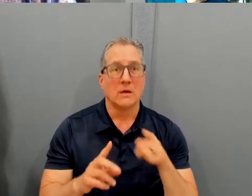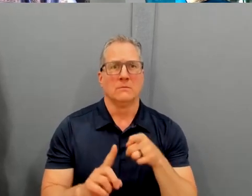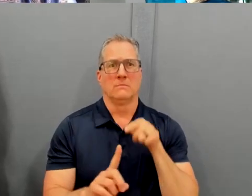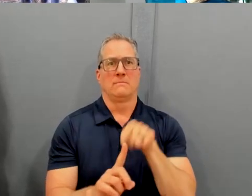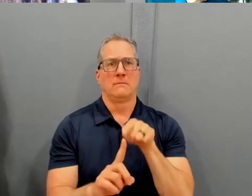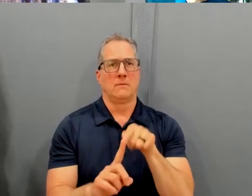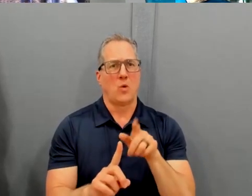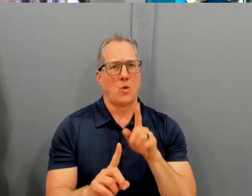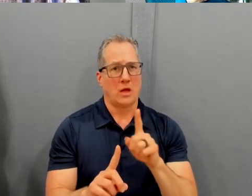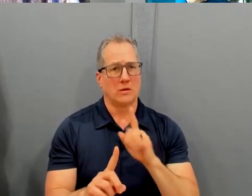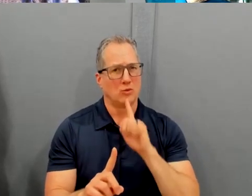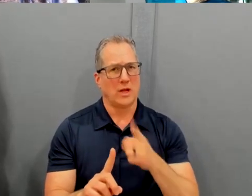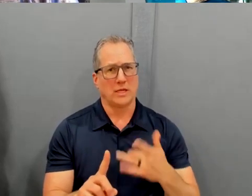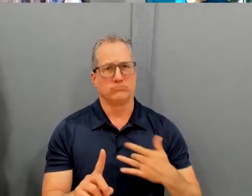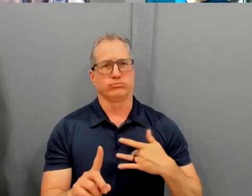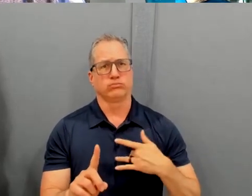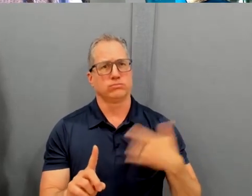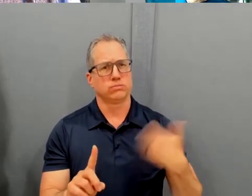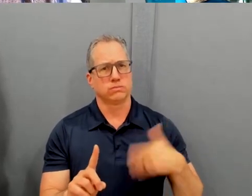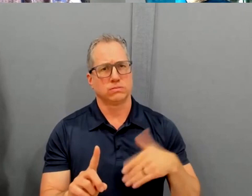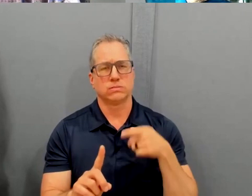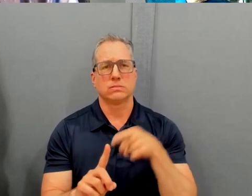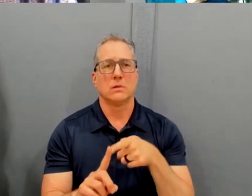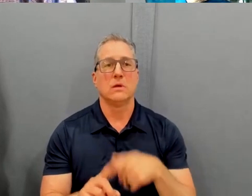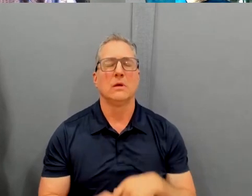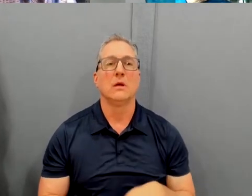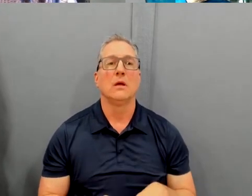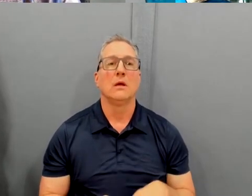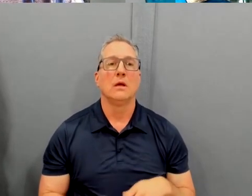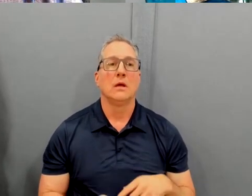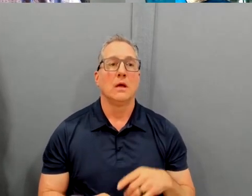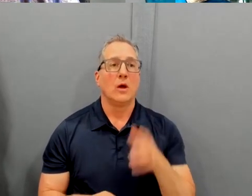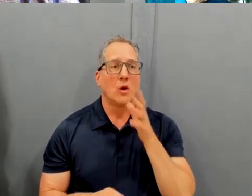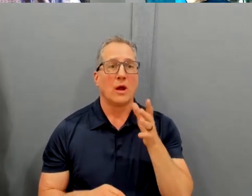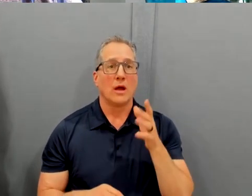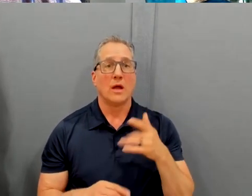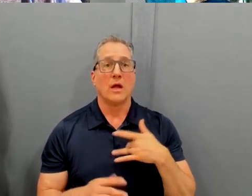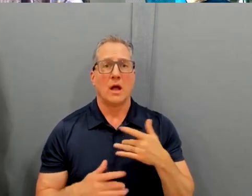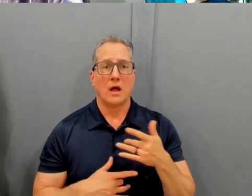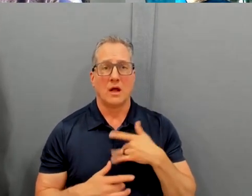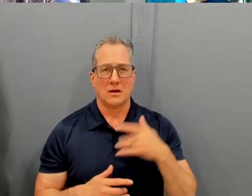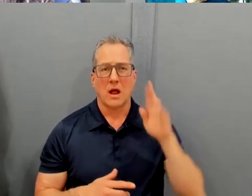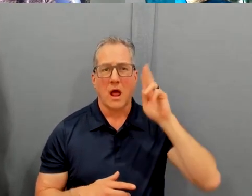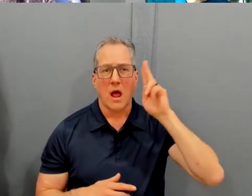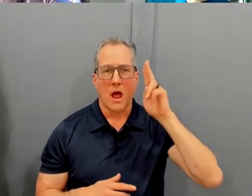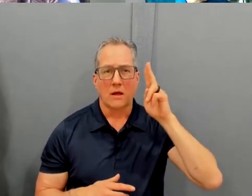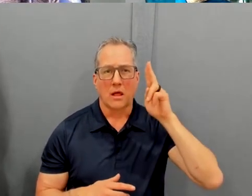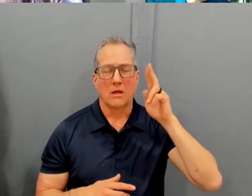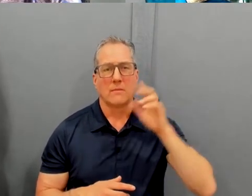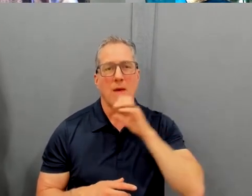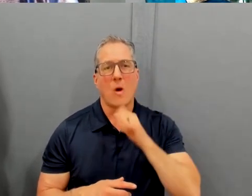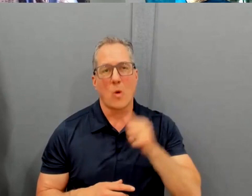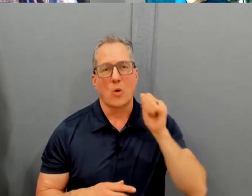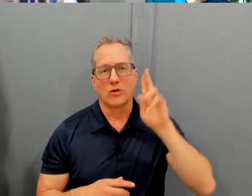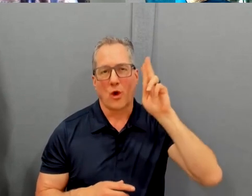that stood out for me. Well, she said that she was very concerned for Uncle Pineco, who I knew was my older uncle that